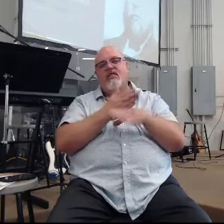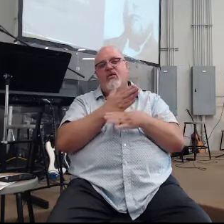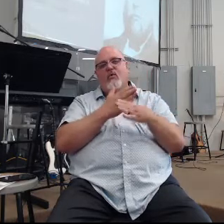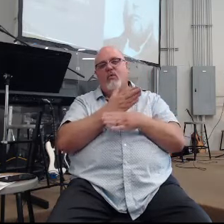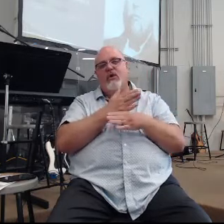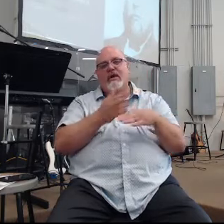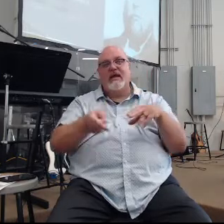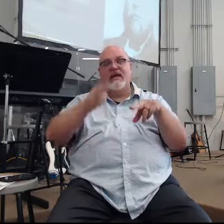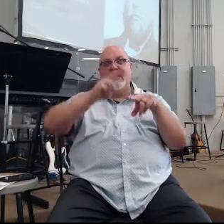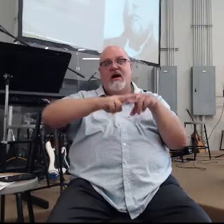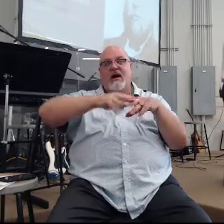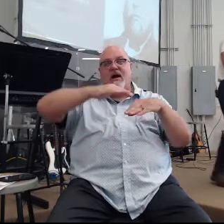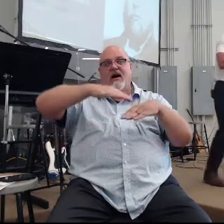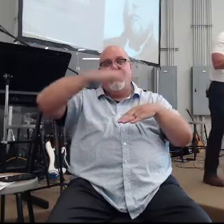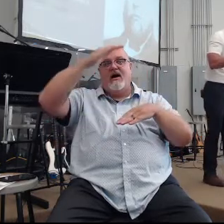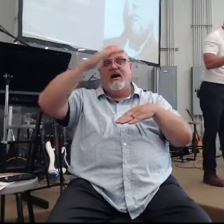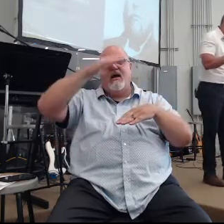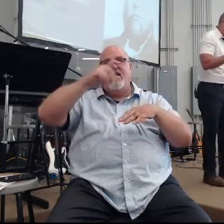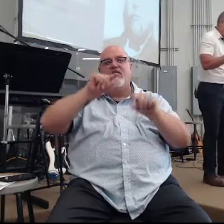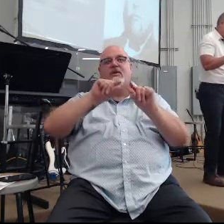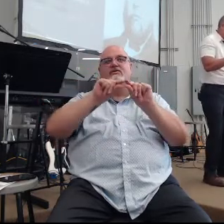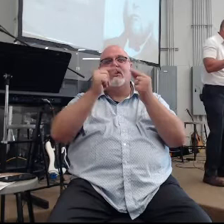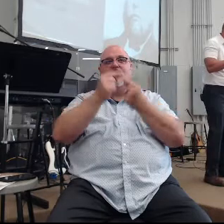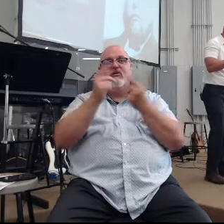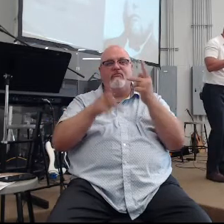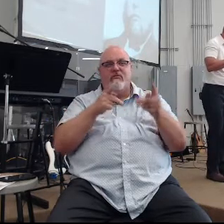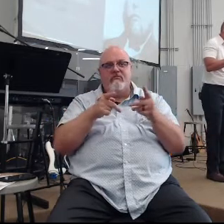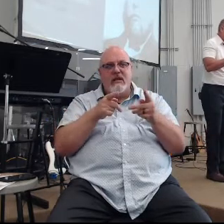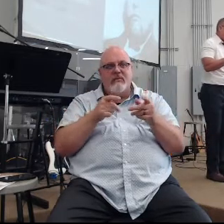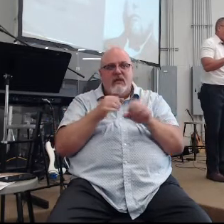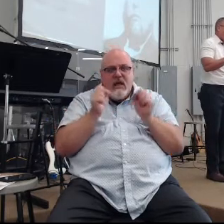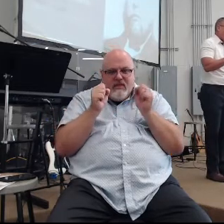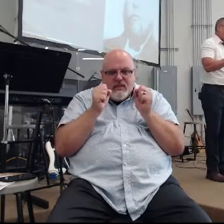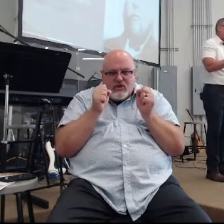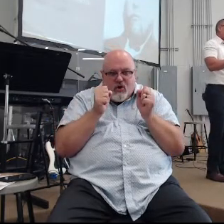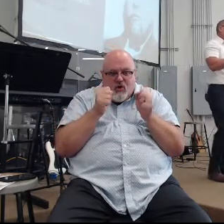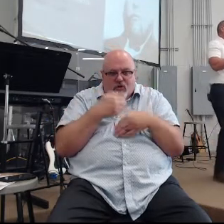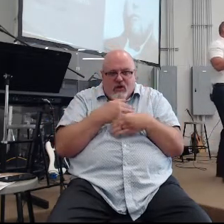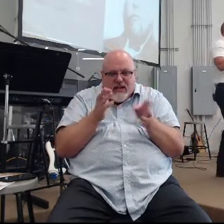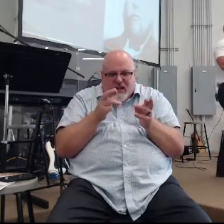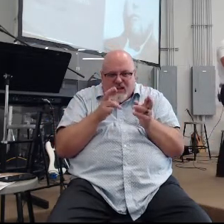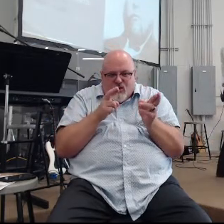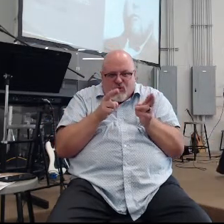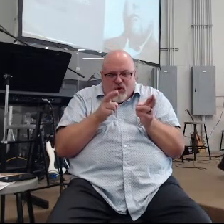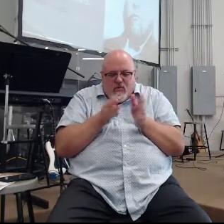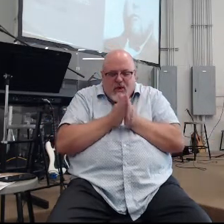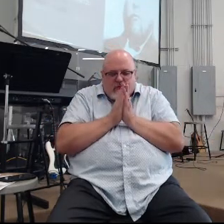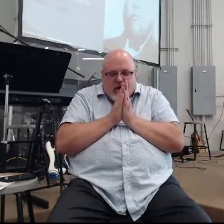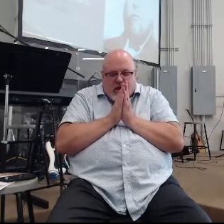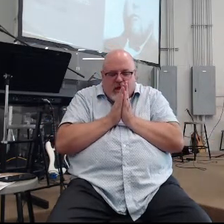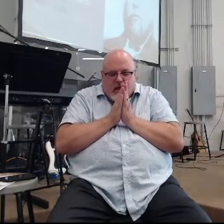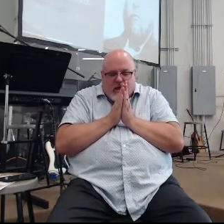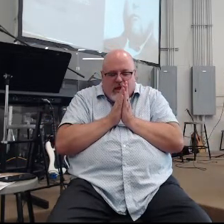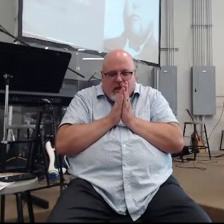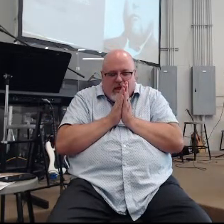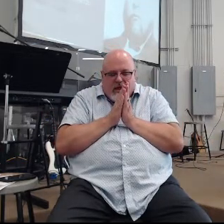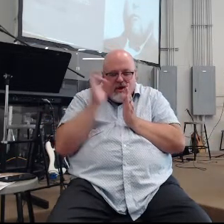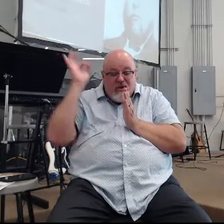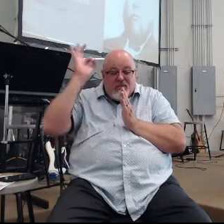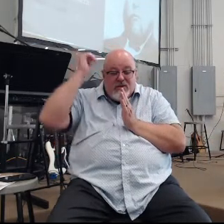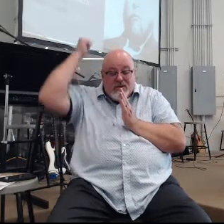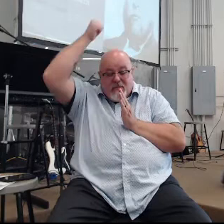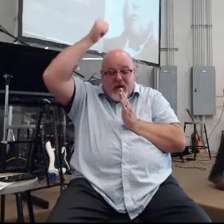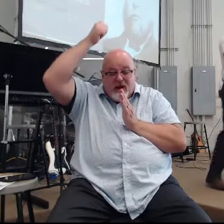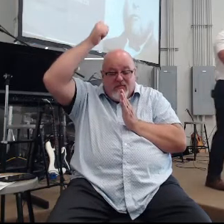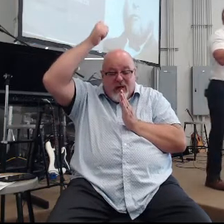preached from, there were a group of people huddled up in this cold, dark place, praying for what he was preaching above